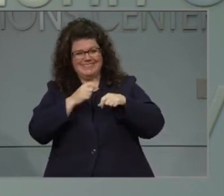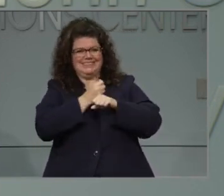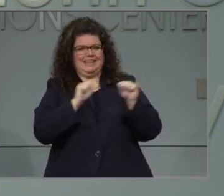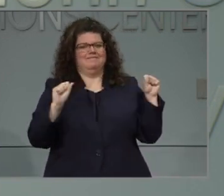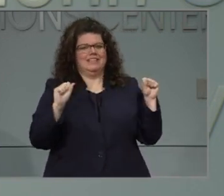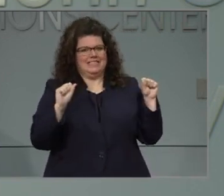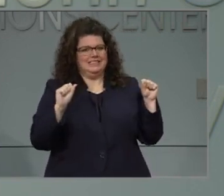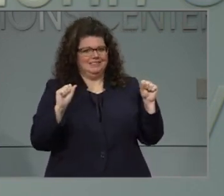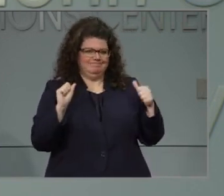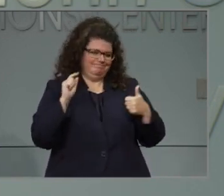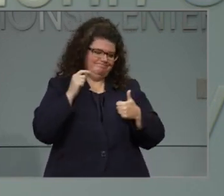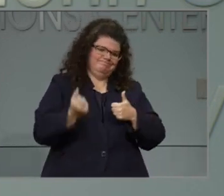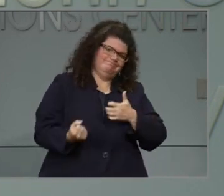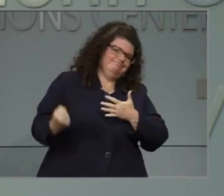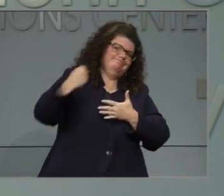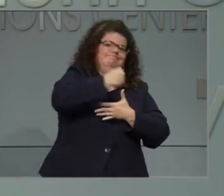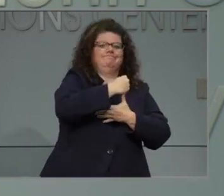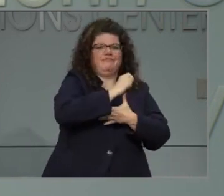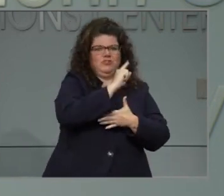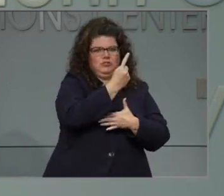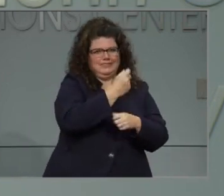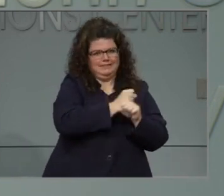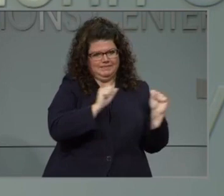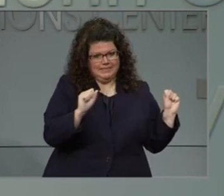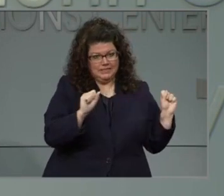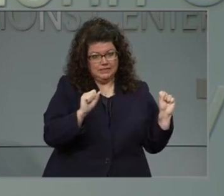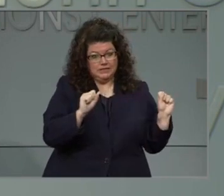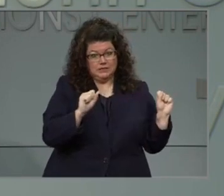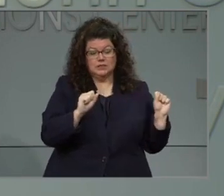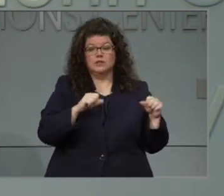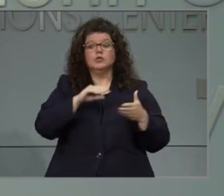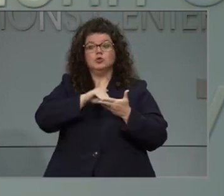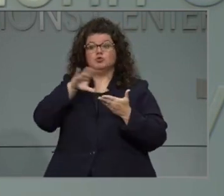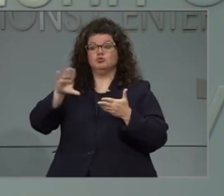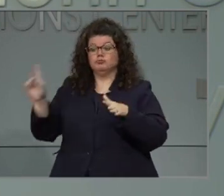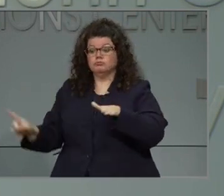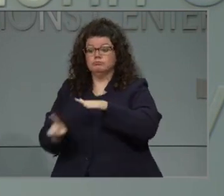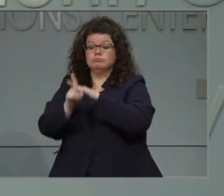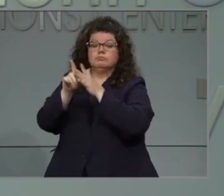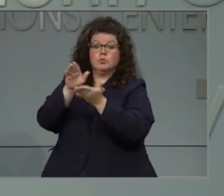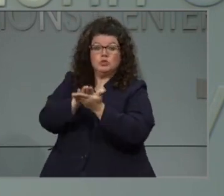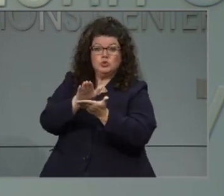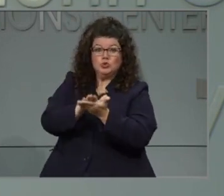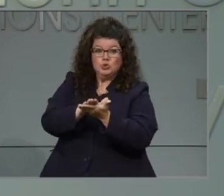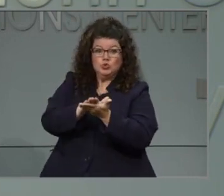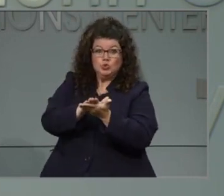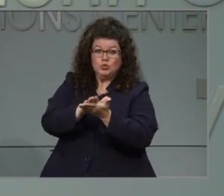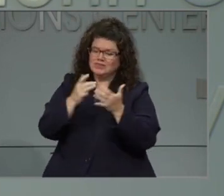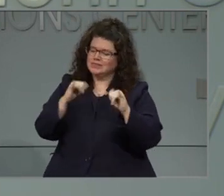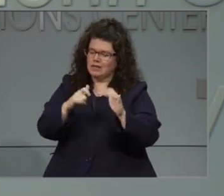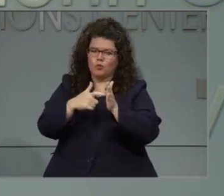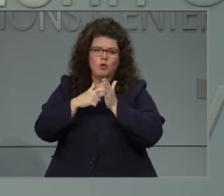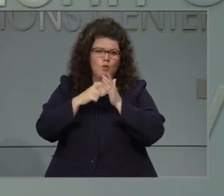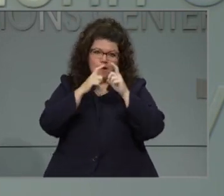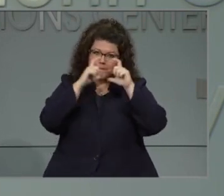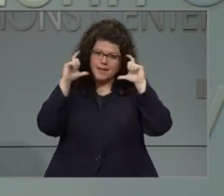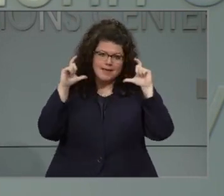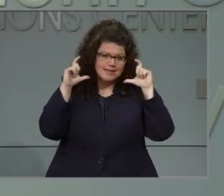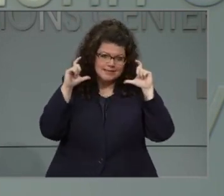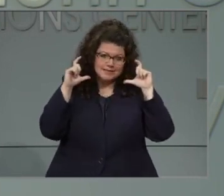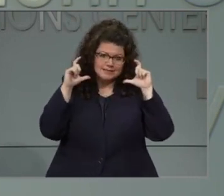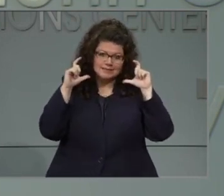that most likely when we do get our students back in school, we're still going to need to have masks and